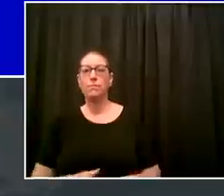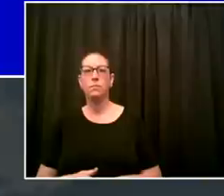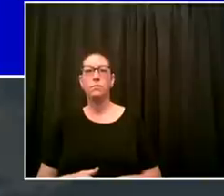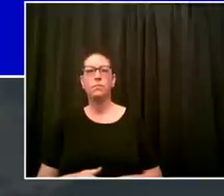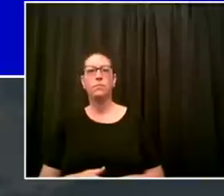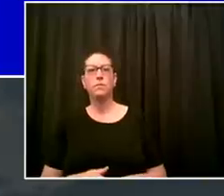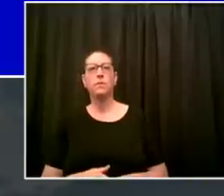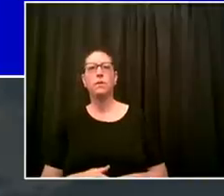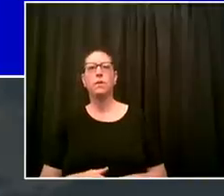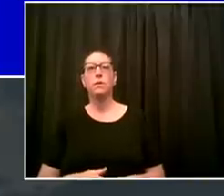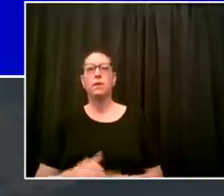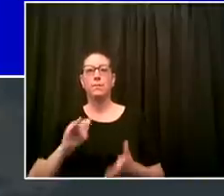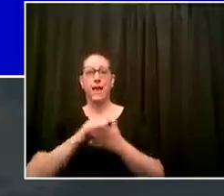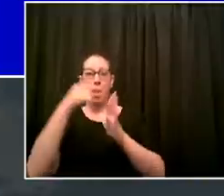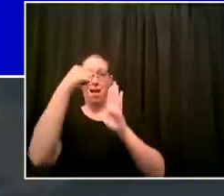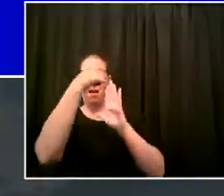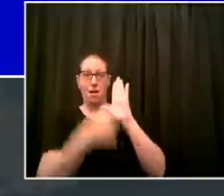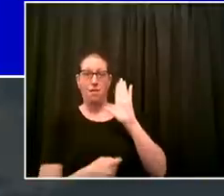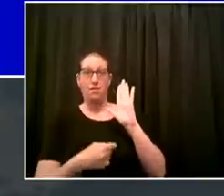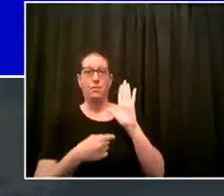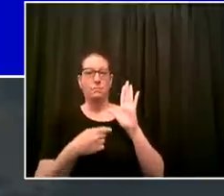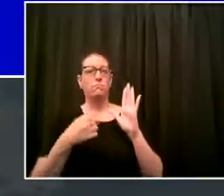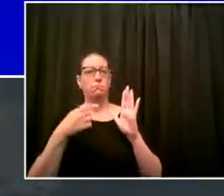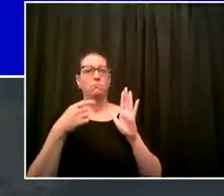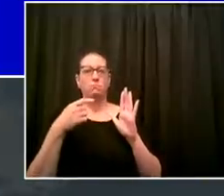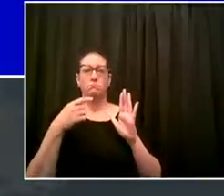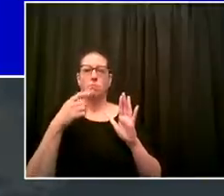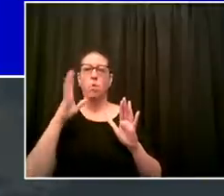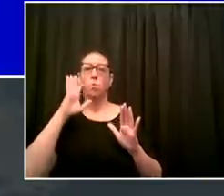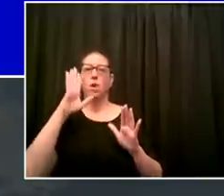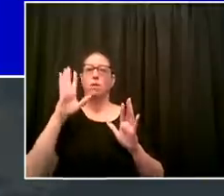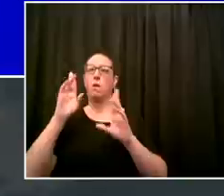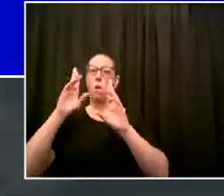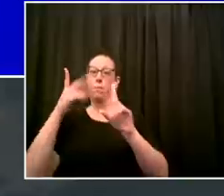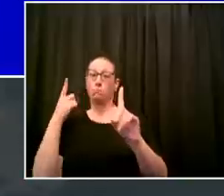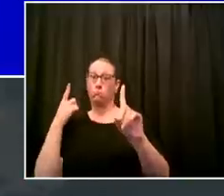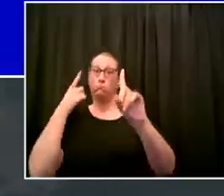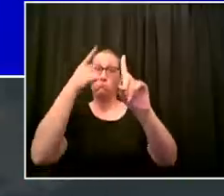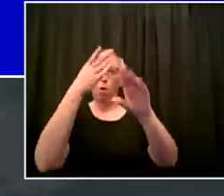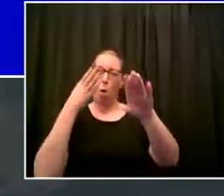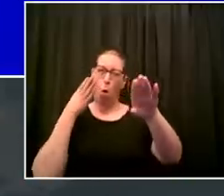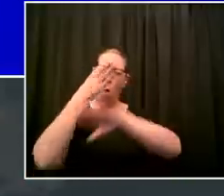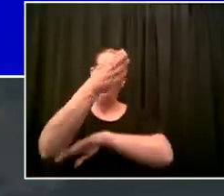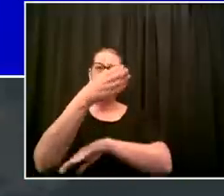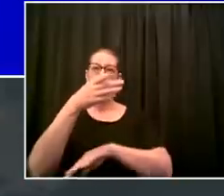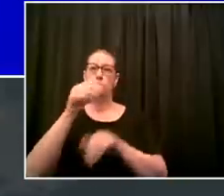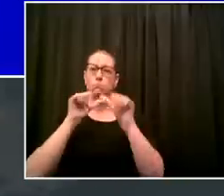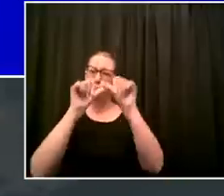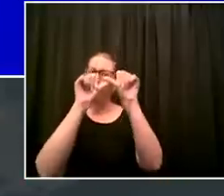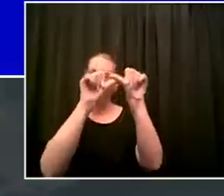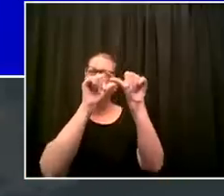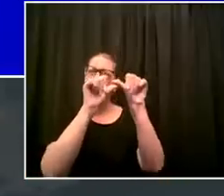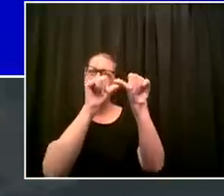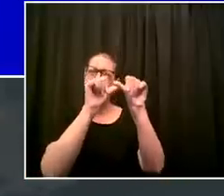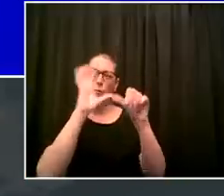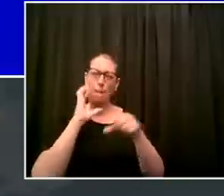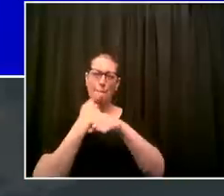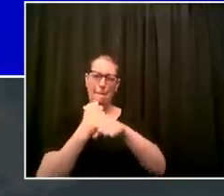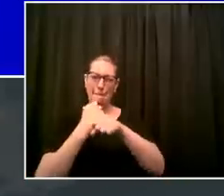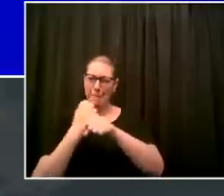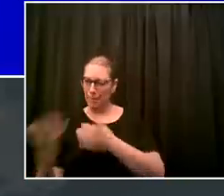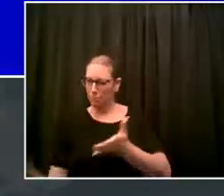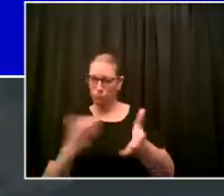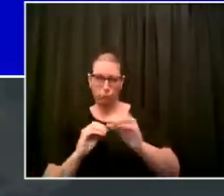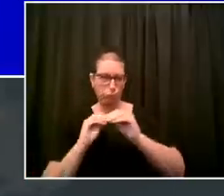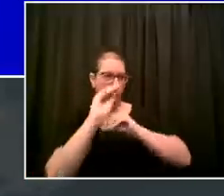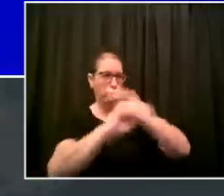more than the original projection of what could be produced weekly and we'll keep going as far as we have to go to make sure that